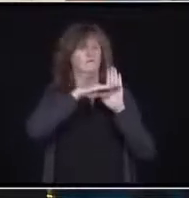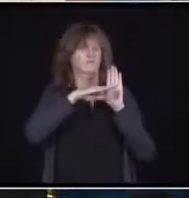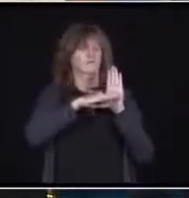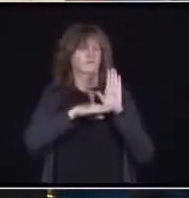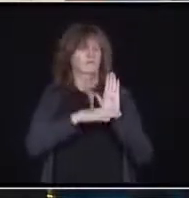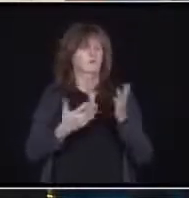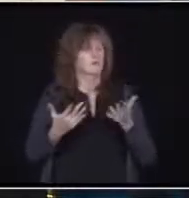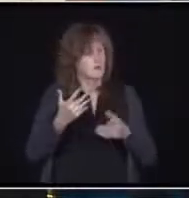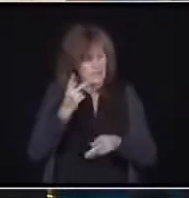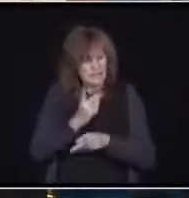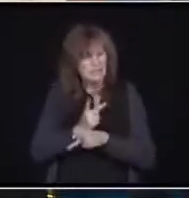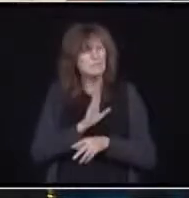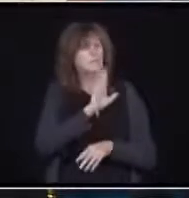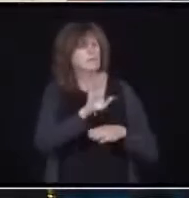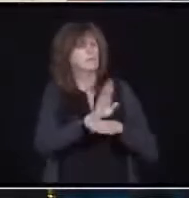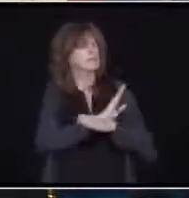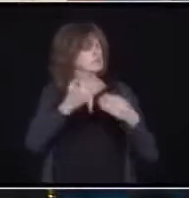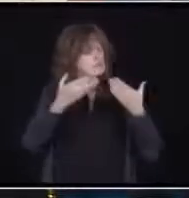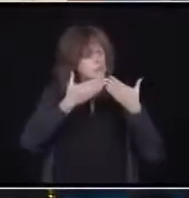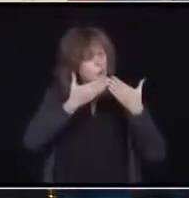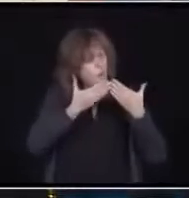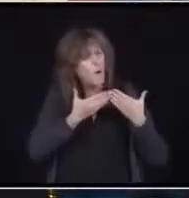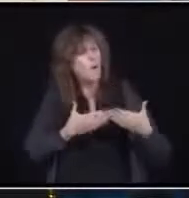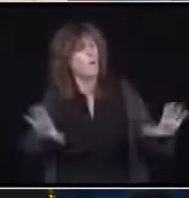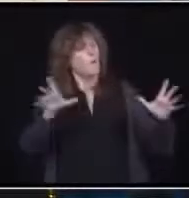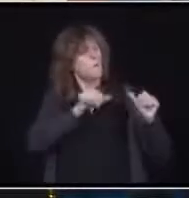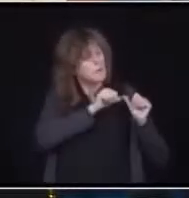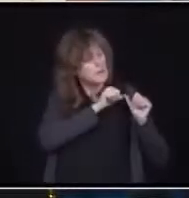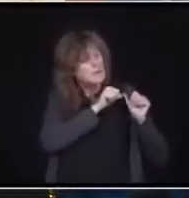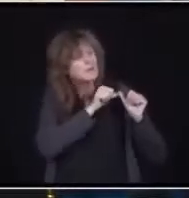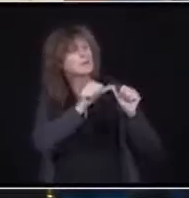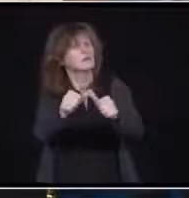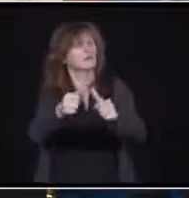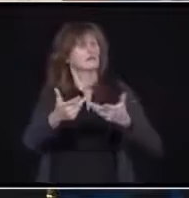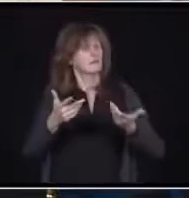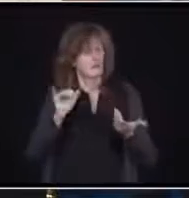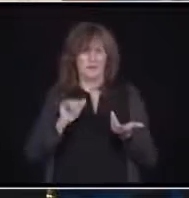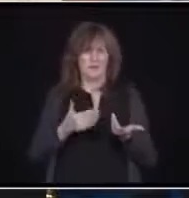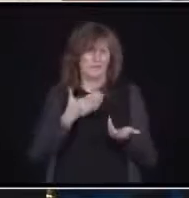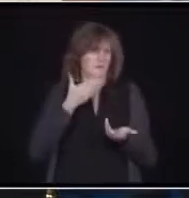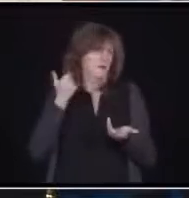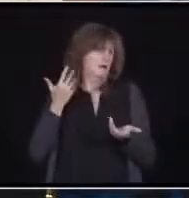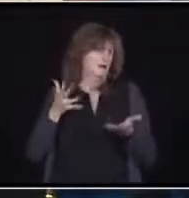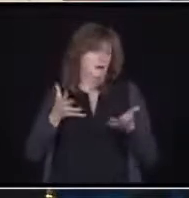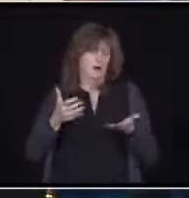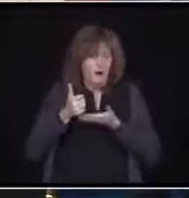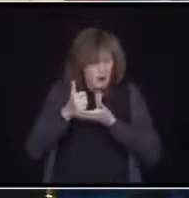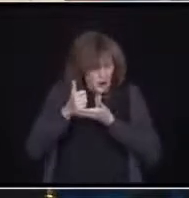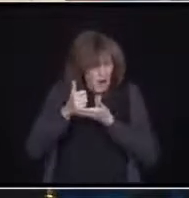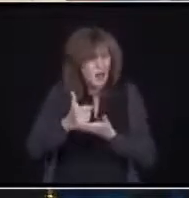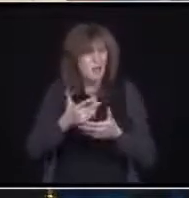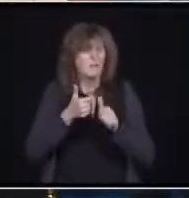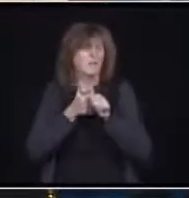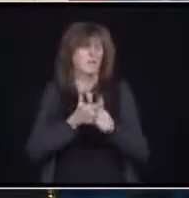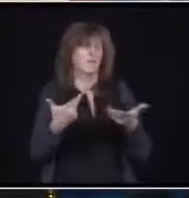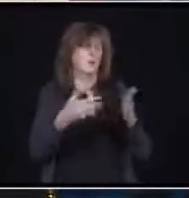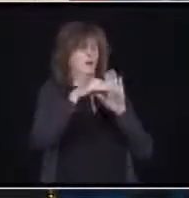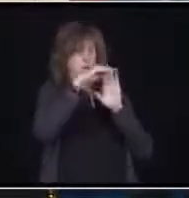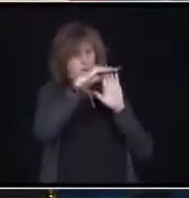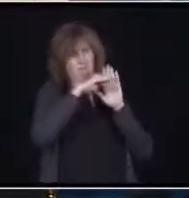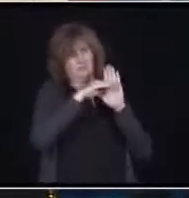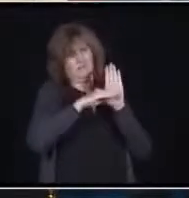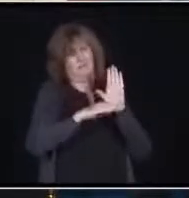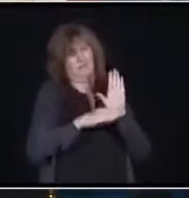as long as we possibly can. That's how we can really help these folks by following the guidelines, bringing the numbers down.